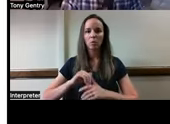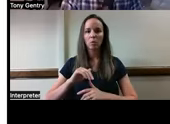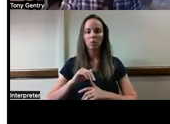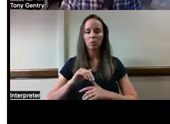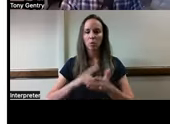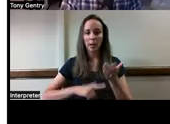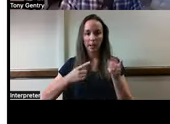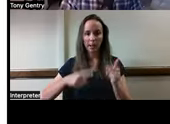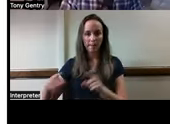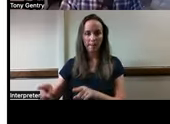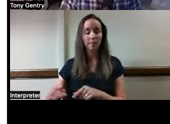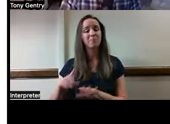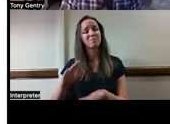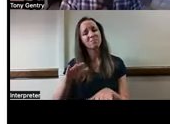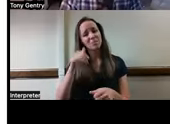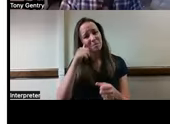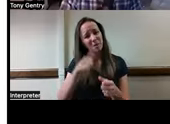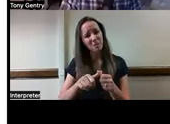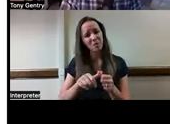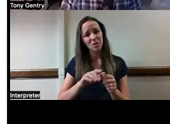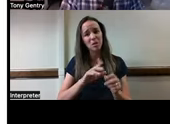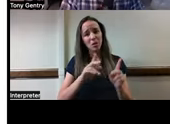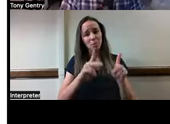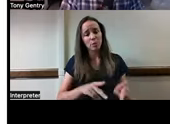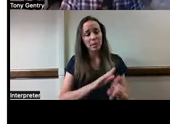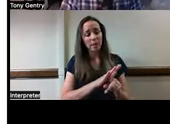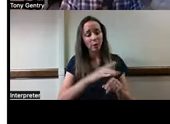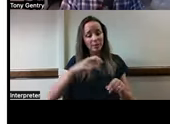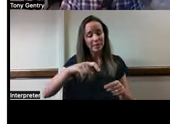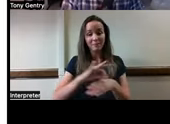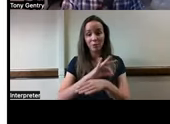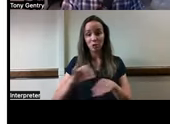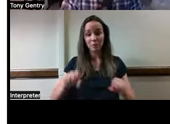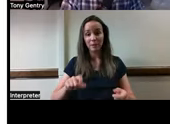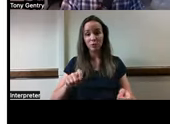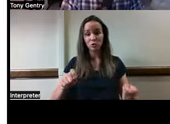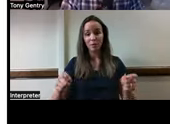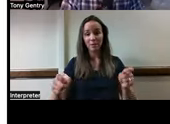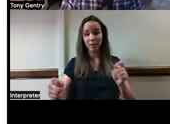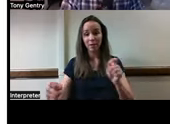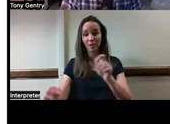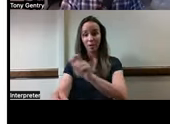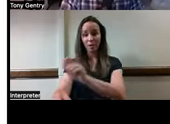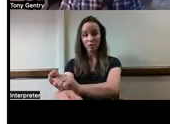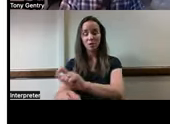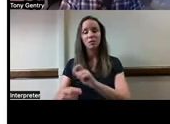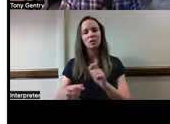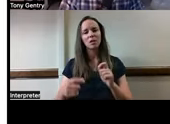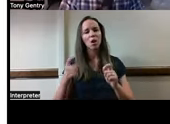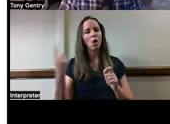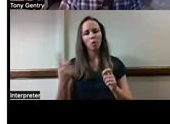Keeping in mind that people's needs and their functional abilities change over time. And you're going to need to